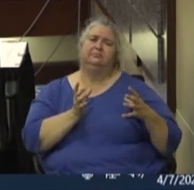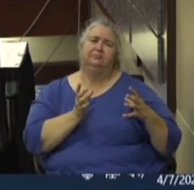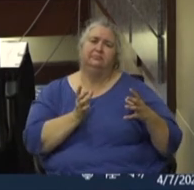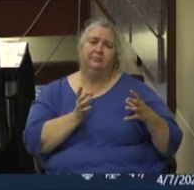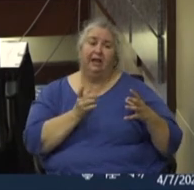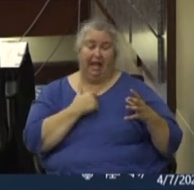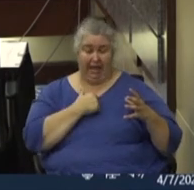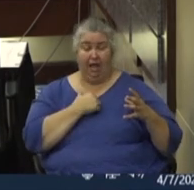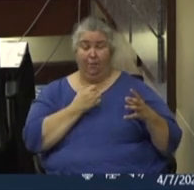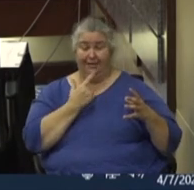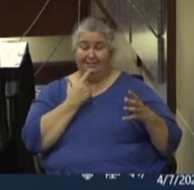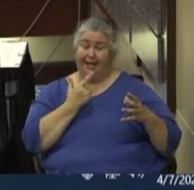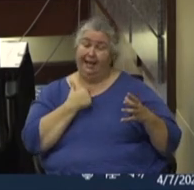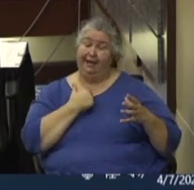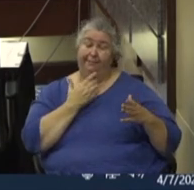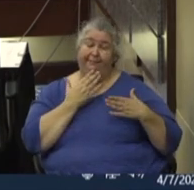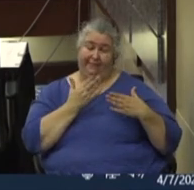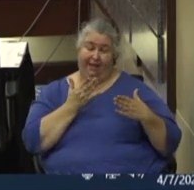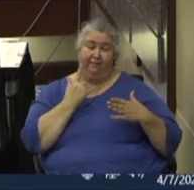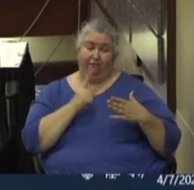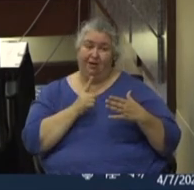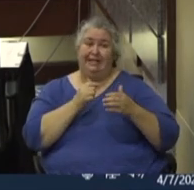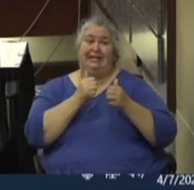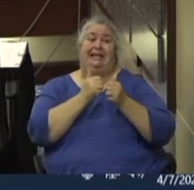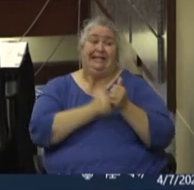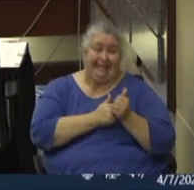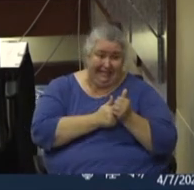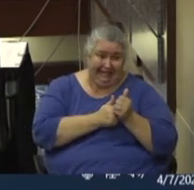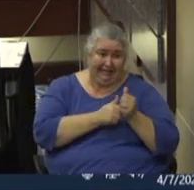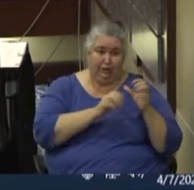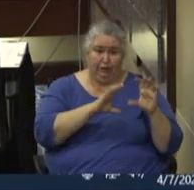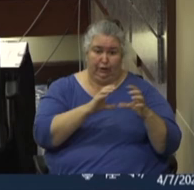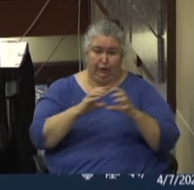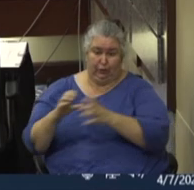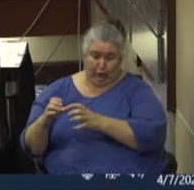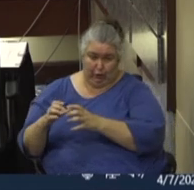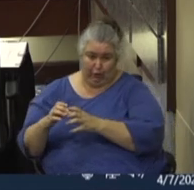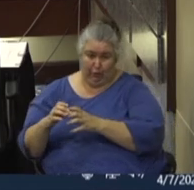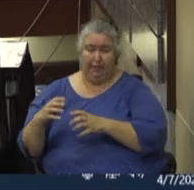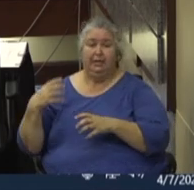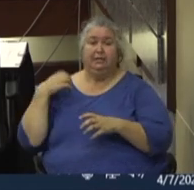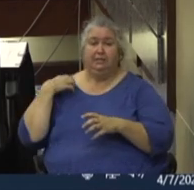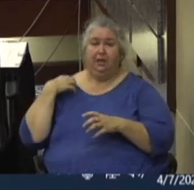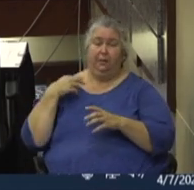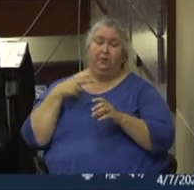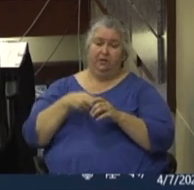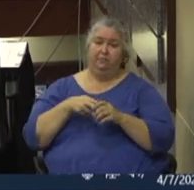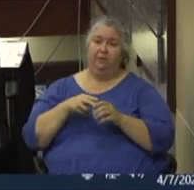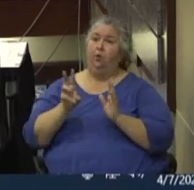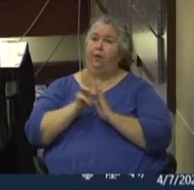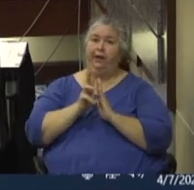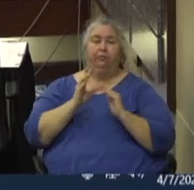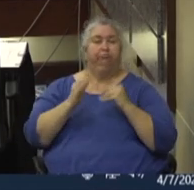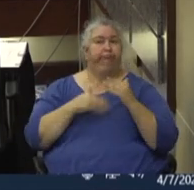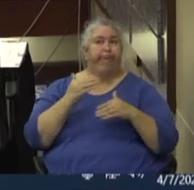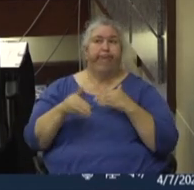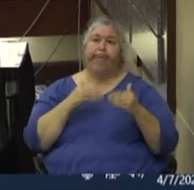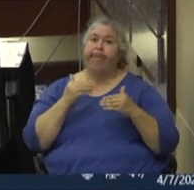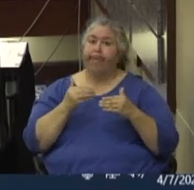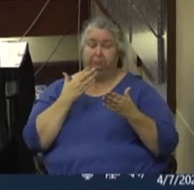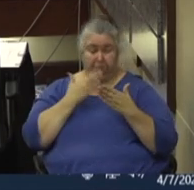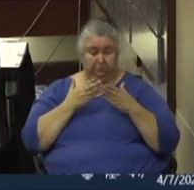I just want to say again how thankful I am for each chair and participant of these groups. Um, Waco is moving quickly and strategically.